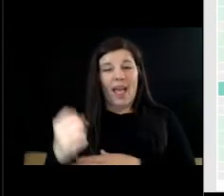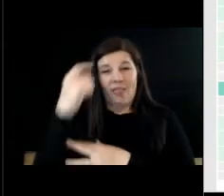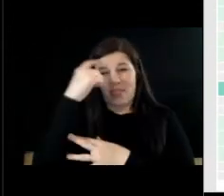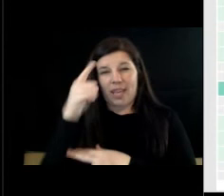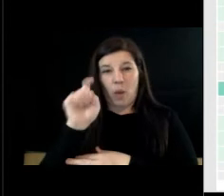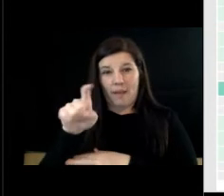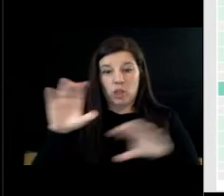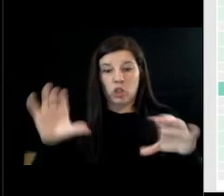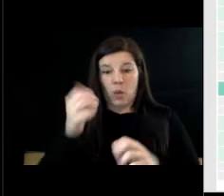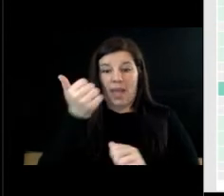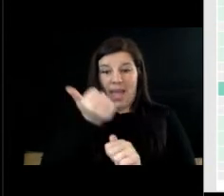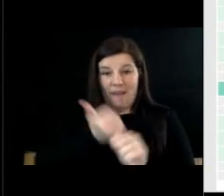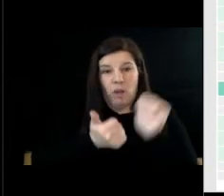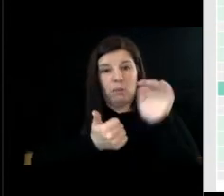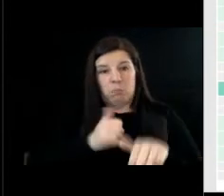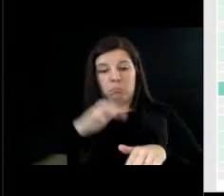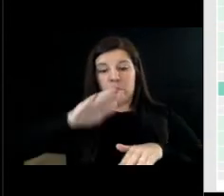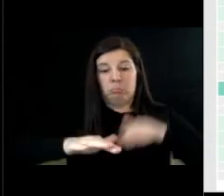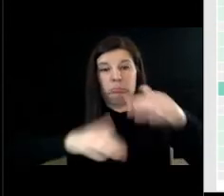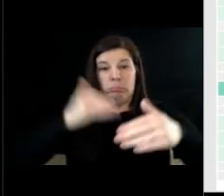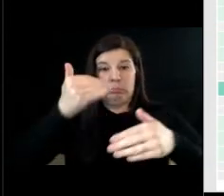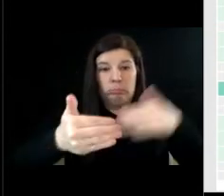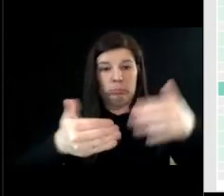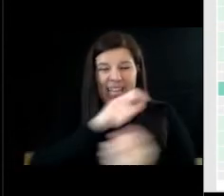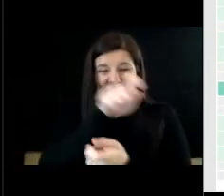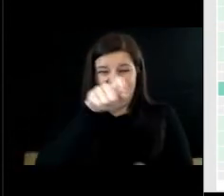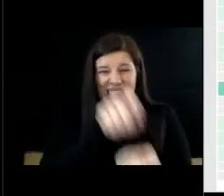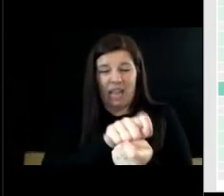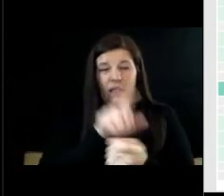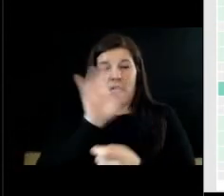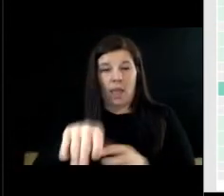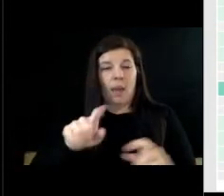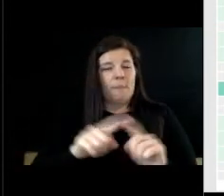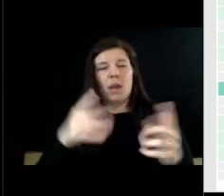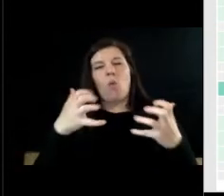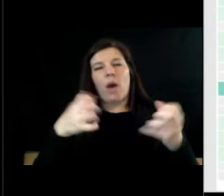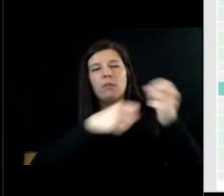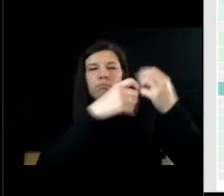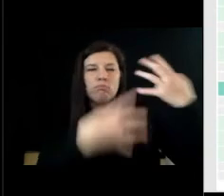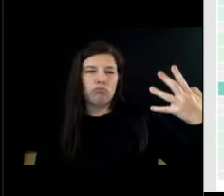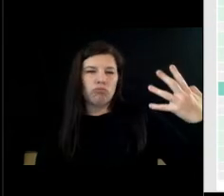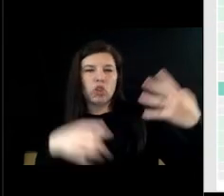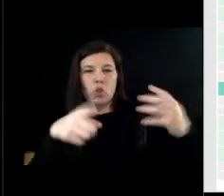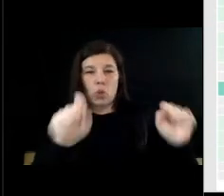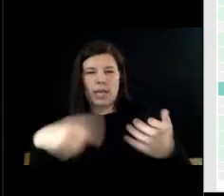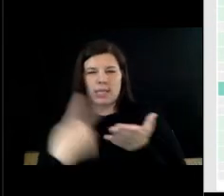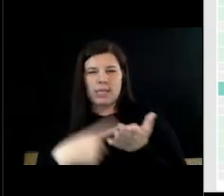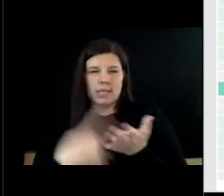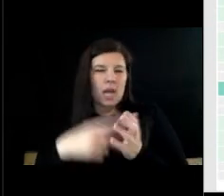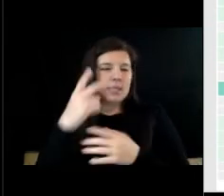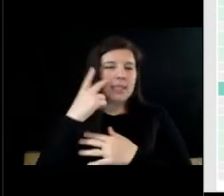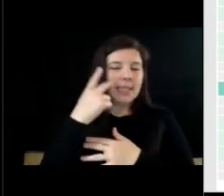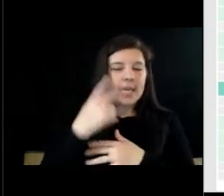every one of these exactly the way it's laid out i really just wanted to put it there for discussion purposes so you could see the um